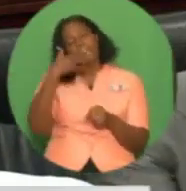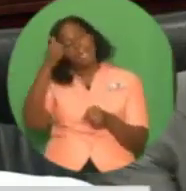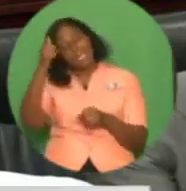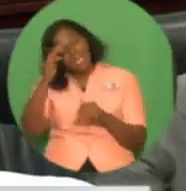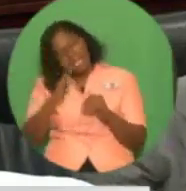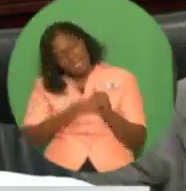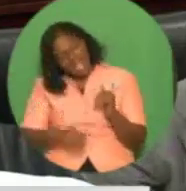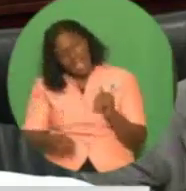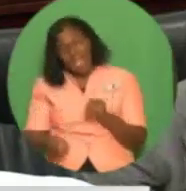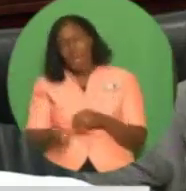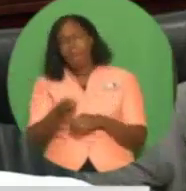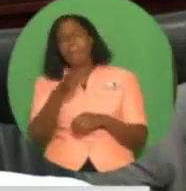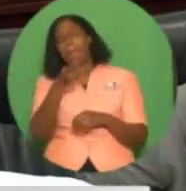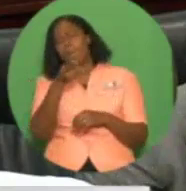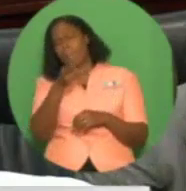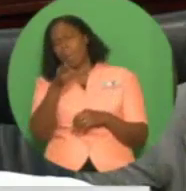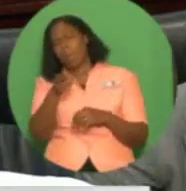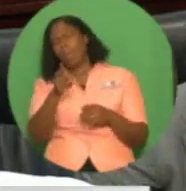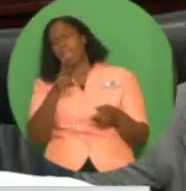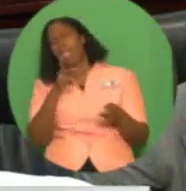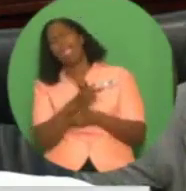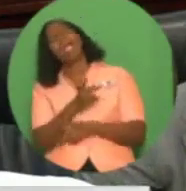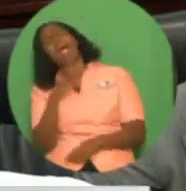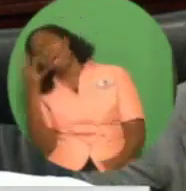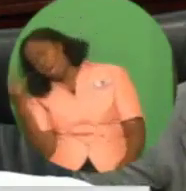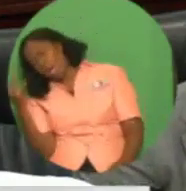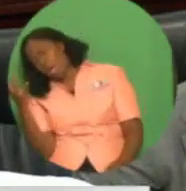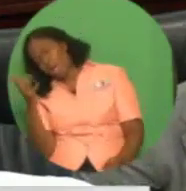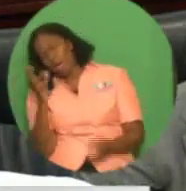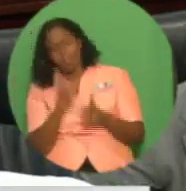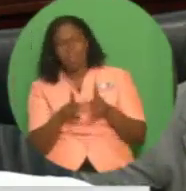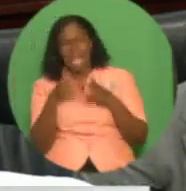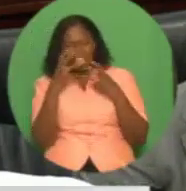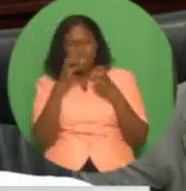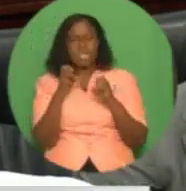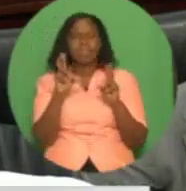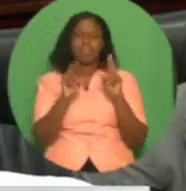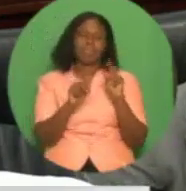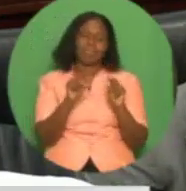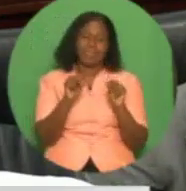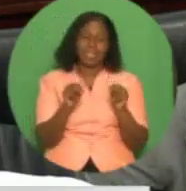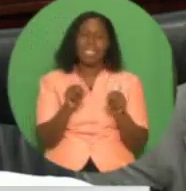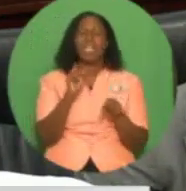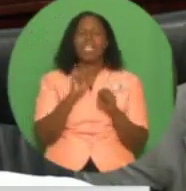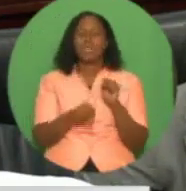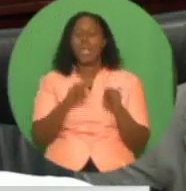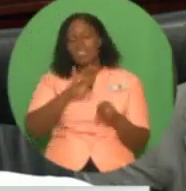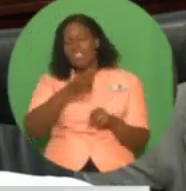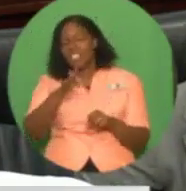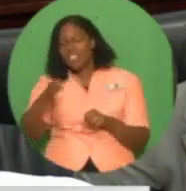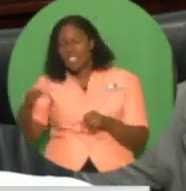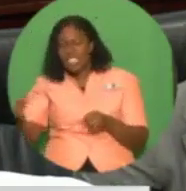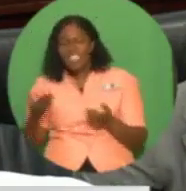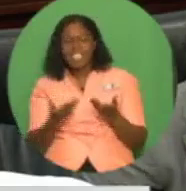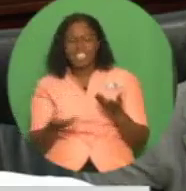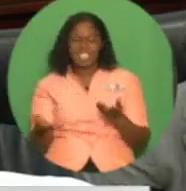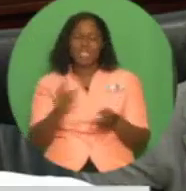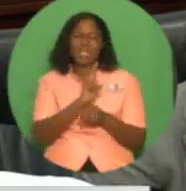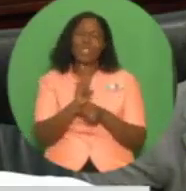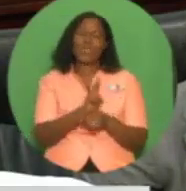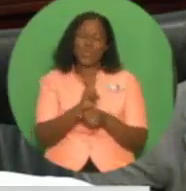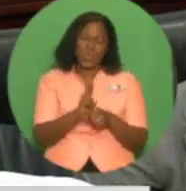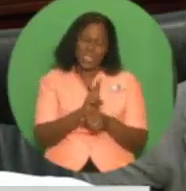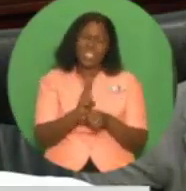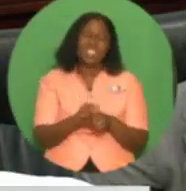will now have options available to exert force consistent with the severity of the incident. Madam Speaker,